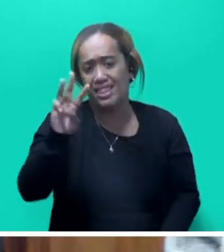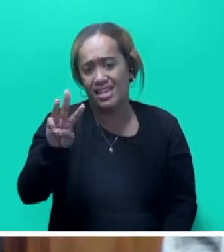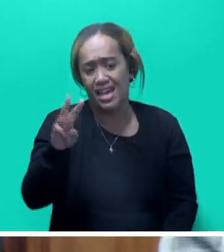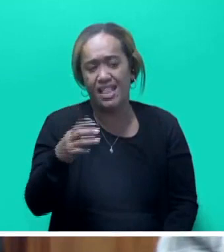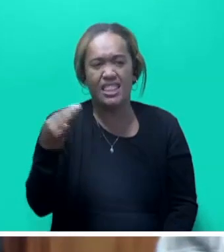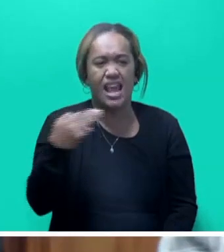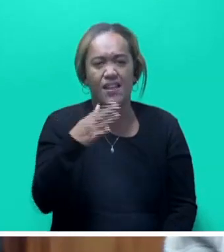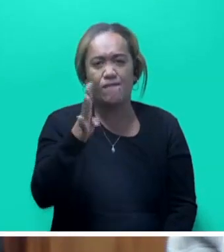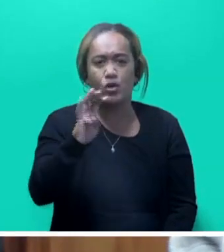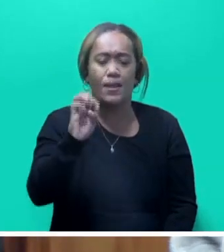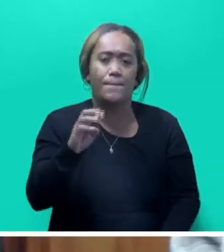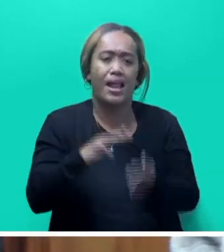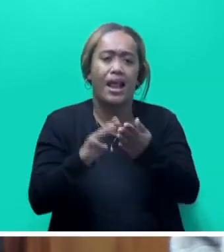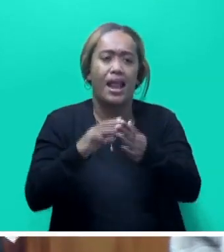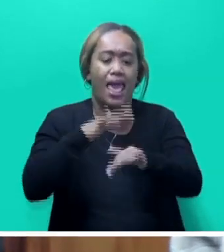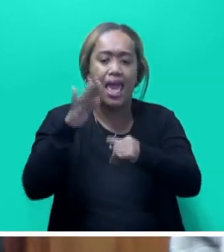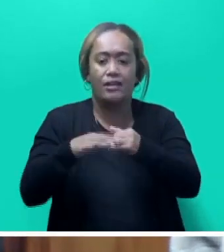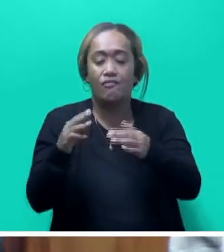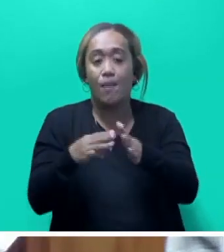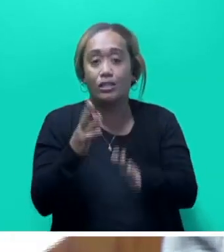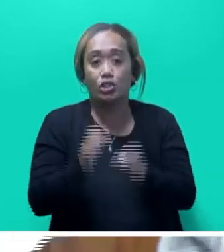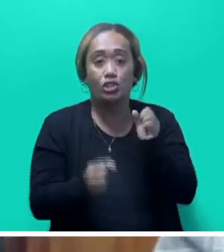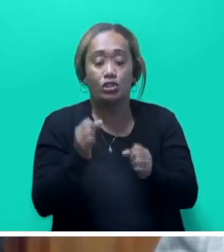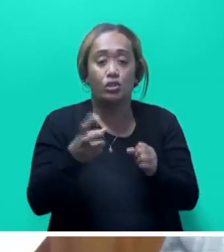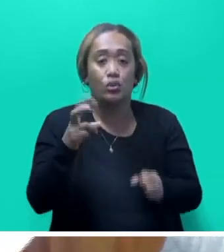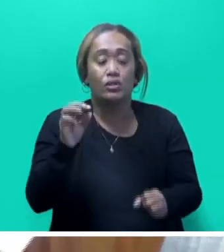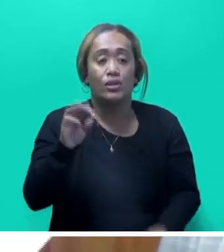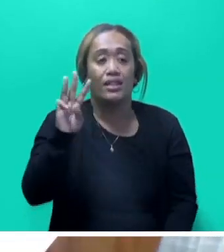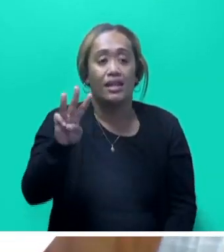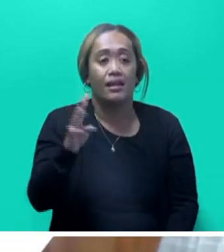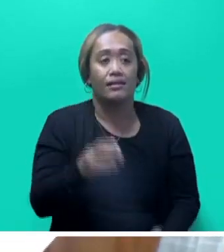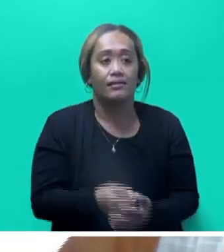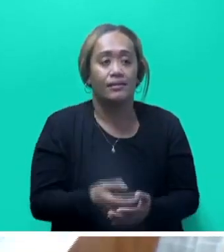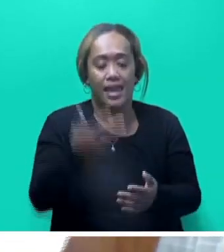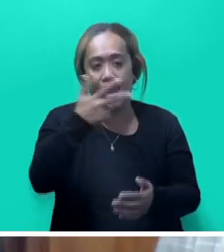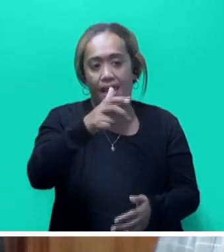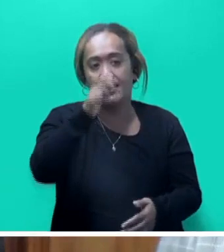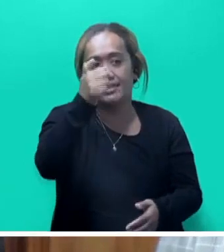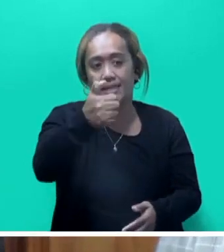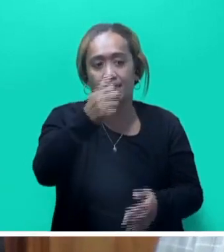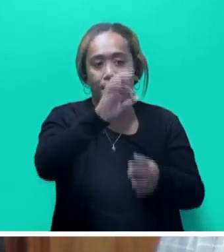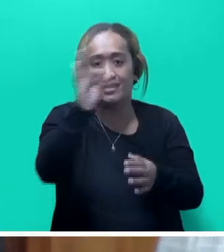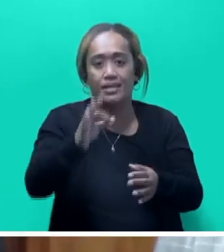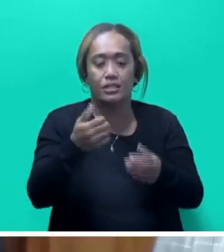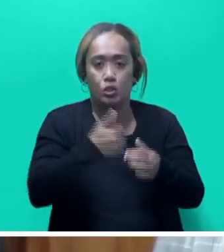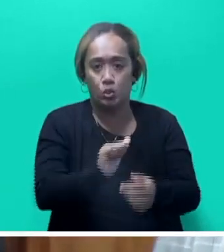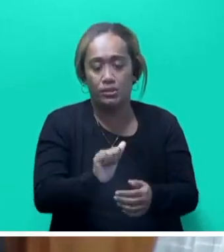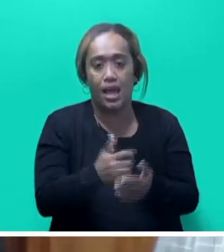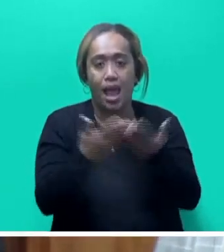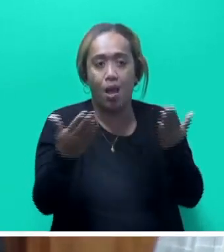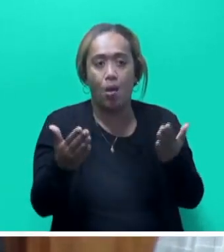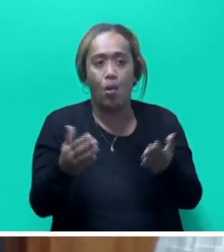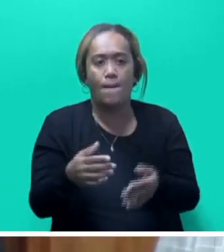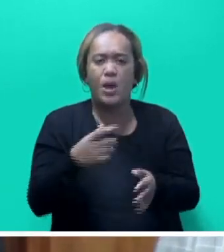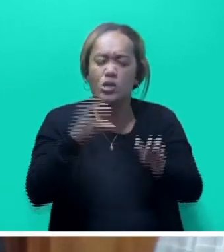million in which is by end of March 23, so around 86 percent utilized. The rising cost of inflation and freight